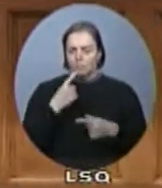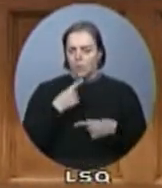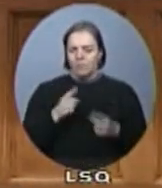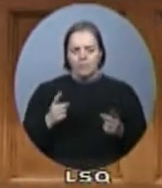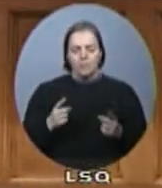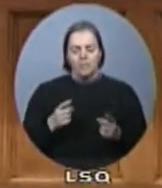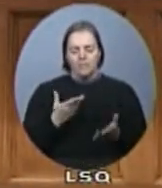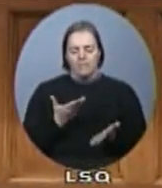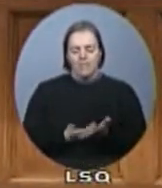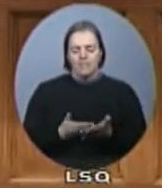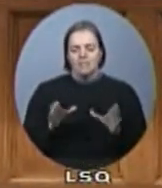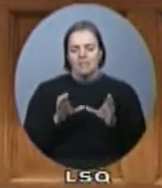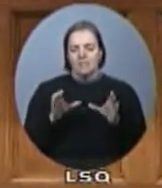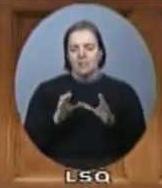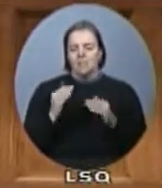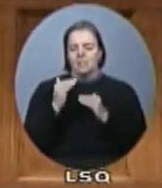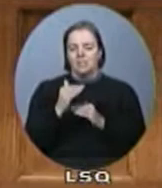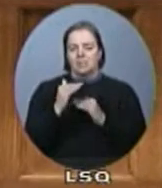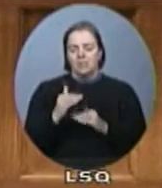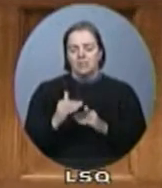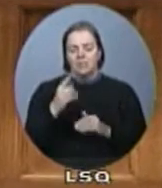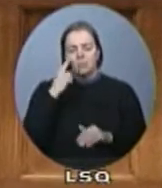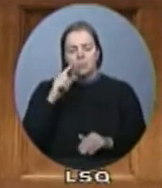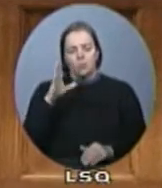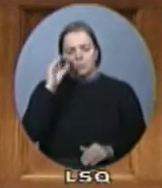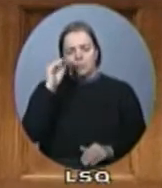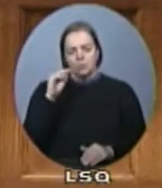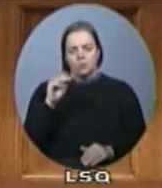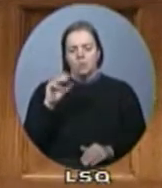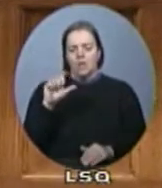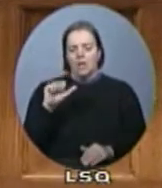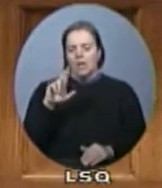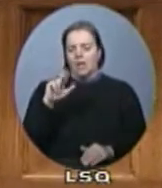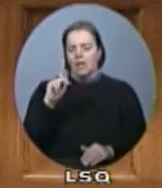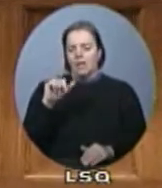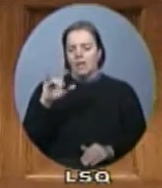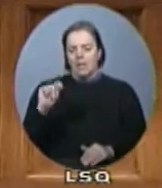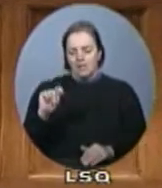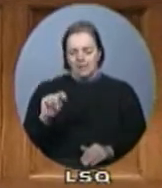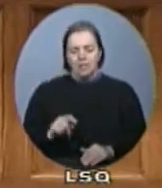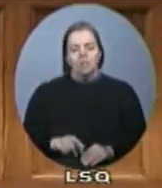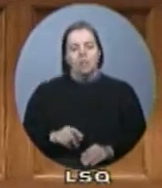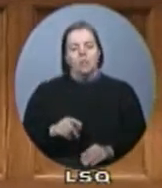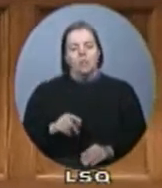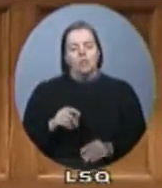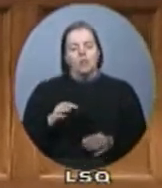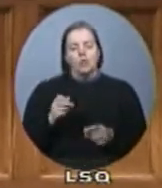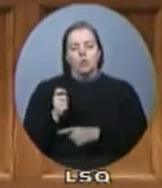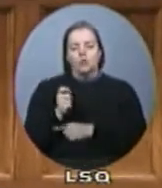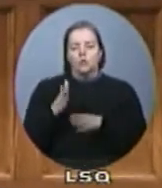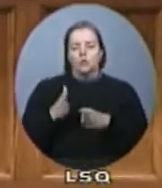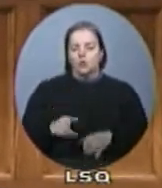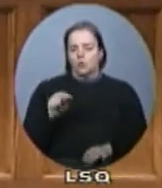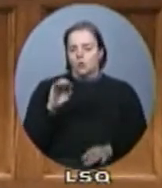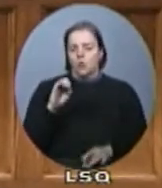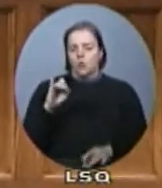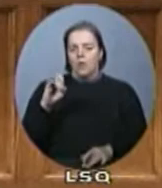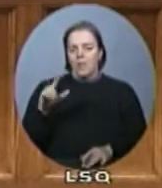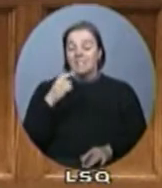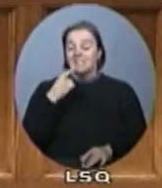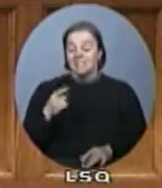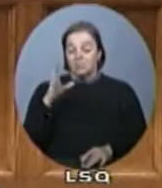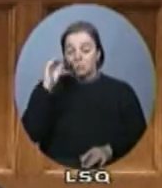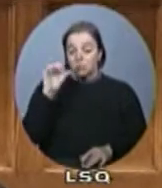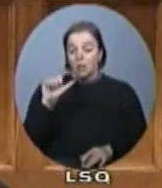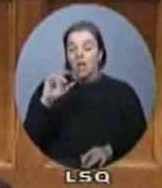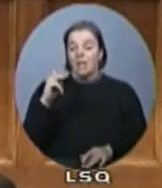judgment, Justice Newell wrote, I quote, I find that Mr. Harkat has engaged in terrorism, that he's a danger to the security of Canada,